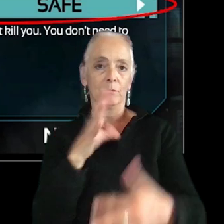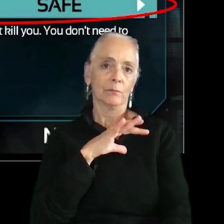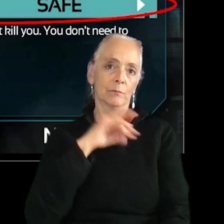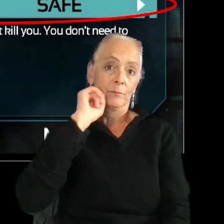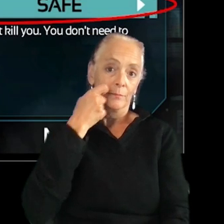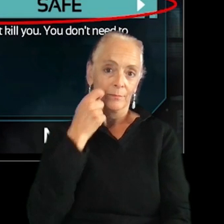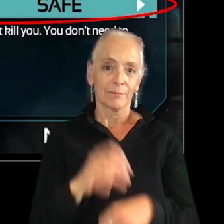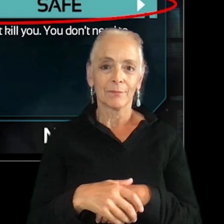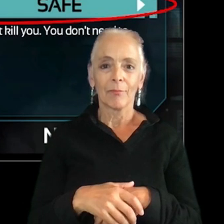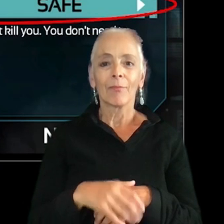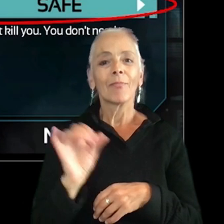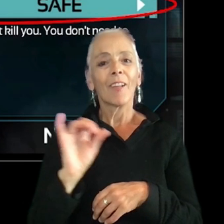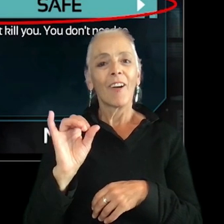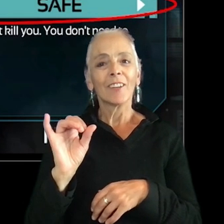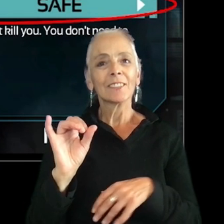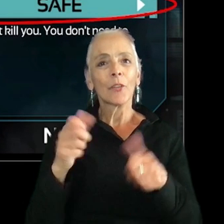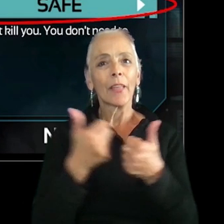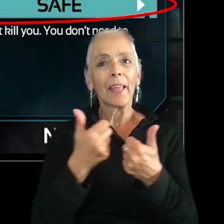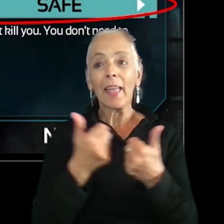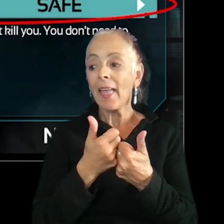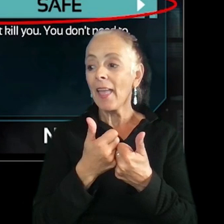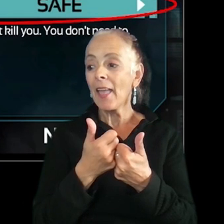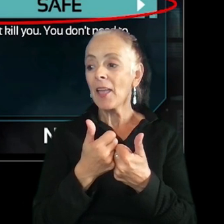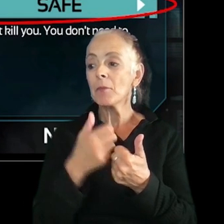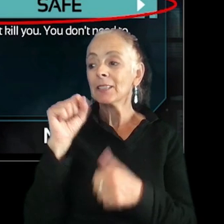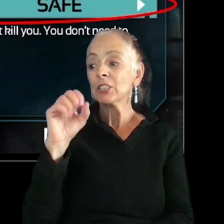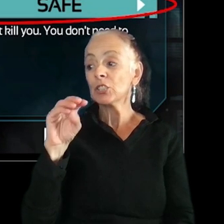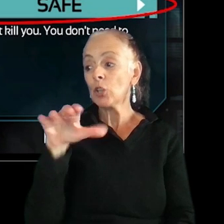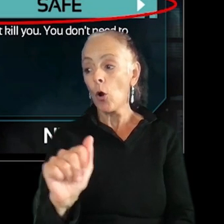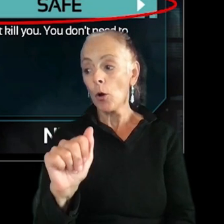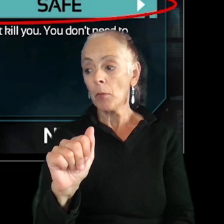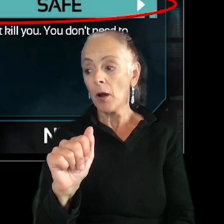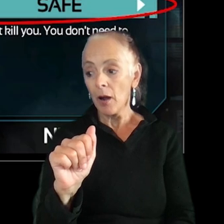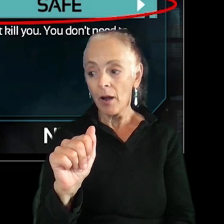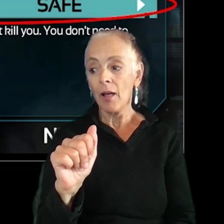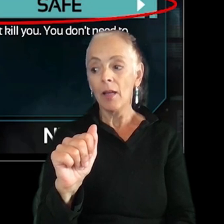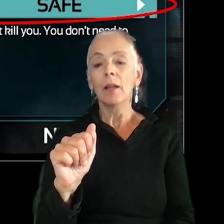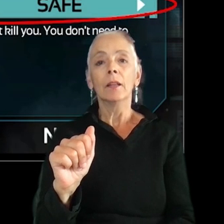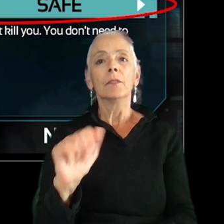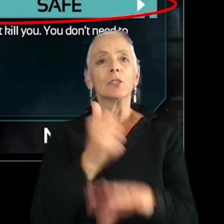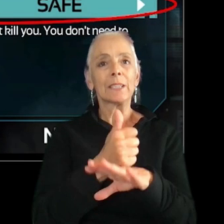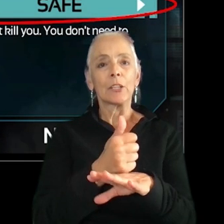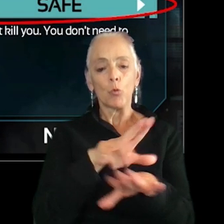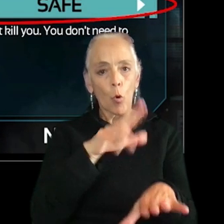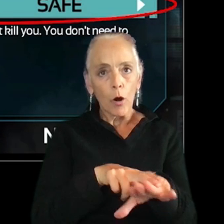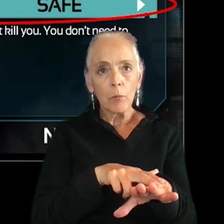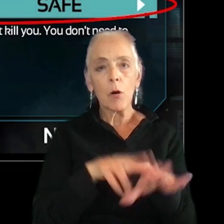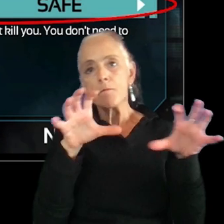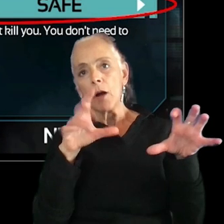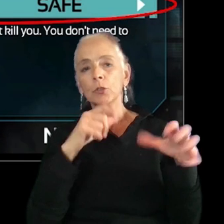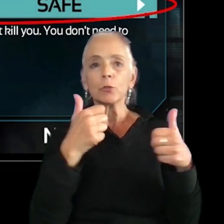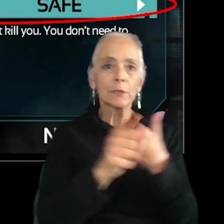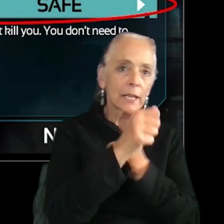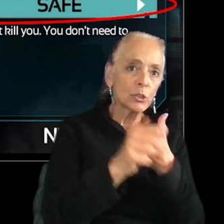You can also take the game Soma, like S-O-M-A. On the left, the game mode is set to normal where monsters are dangerous and